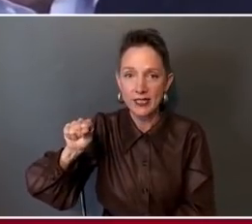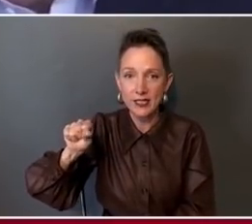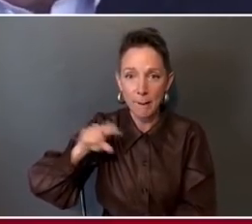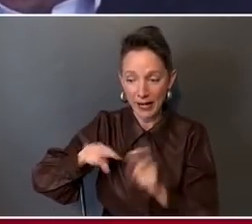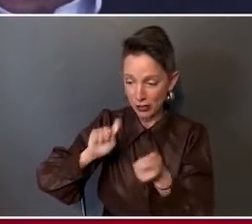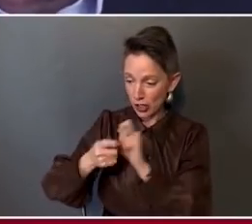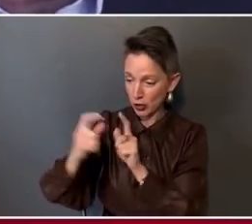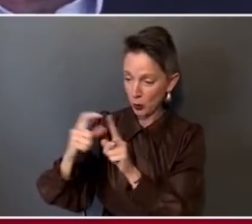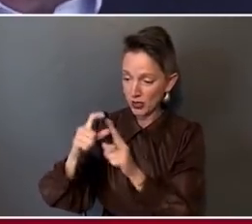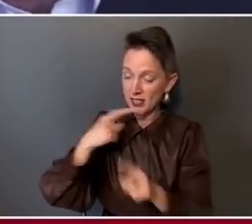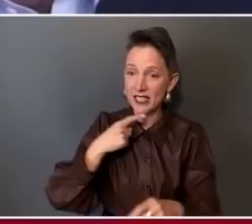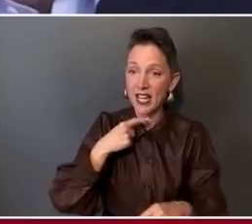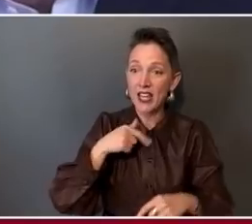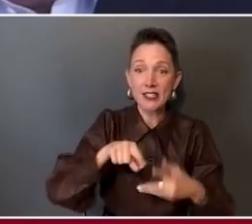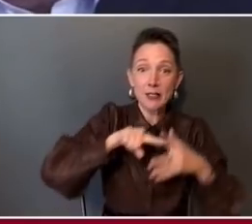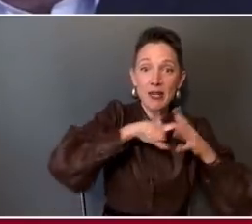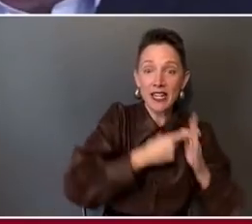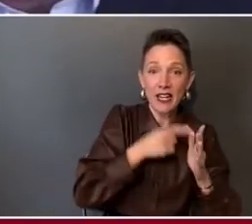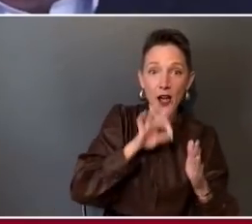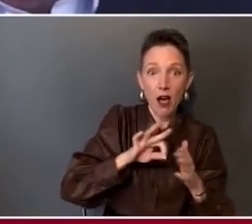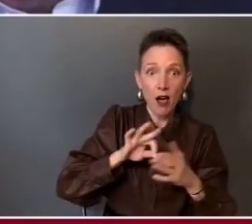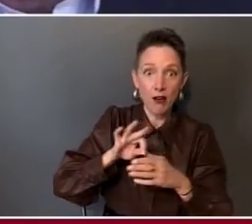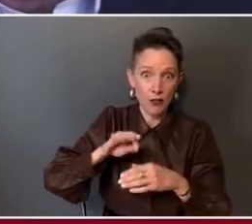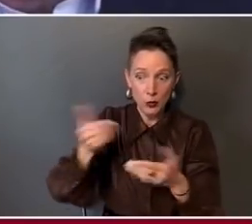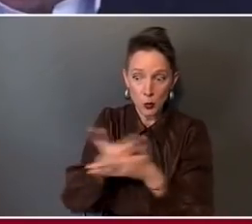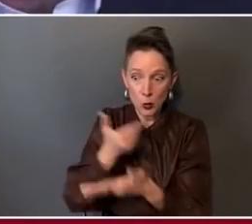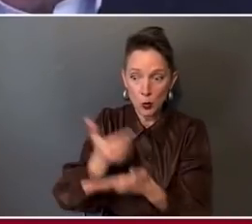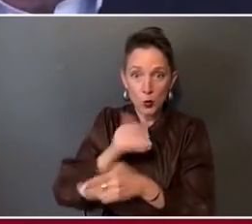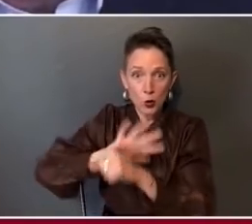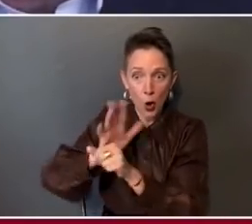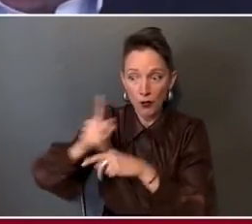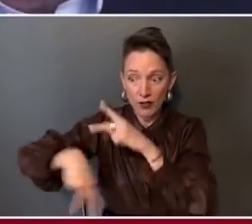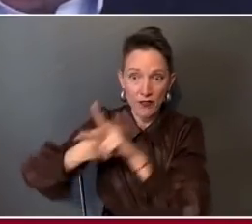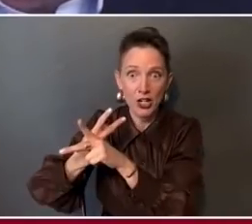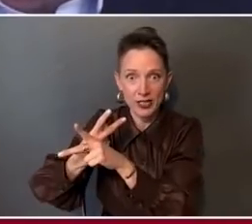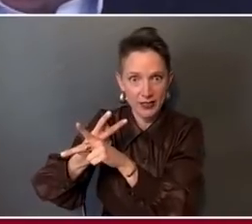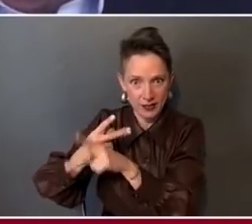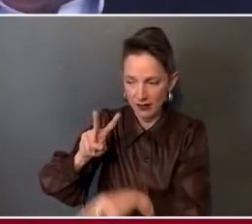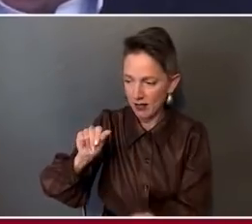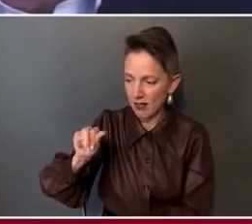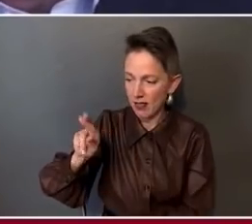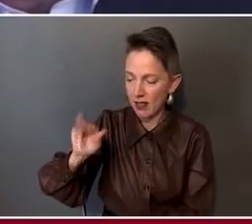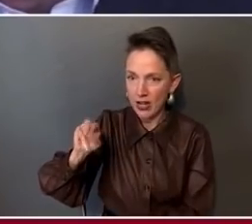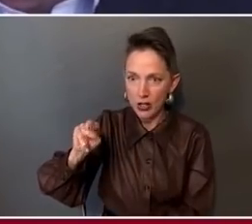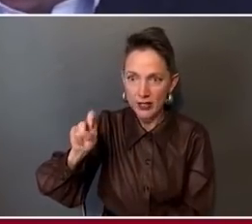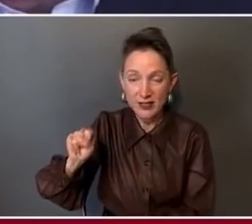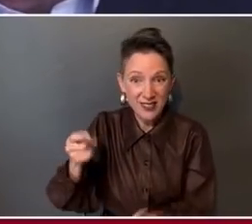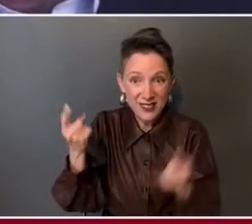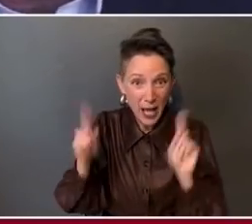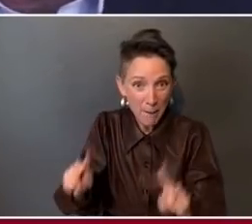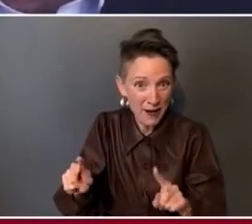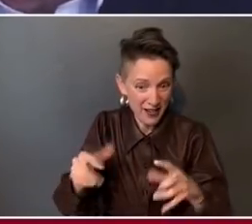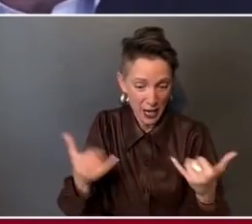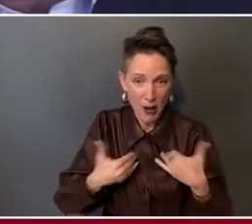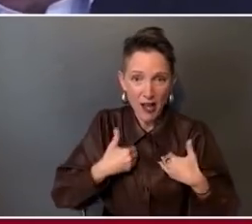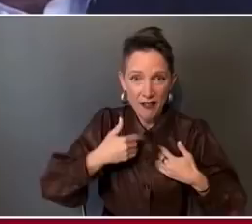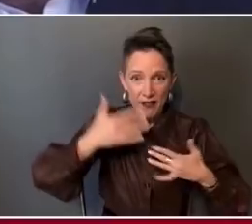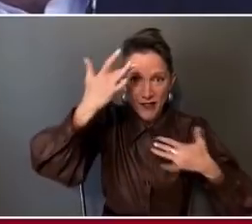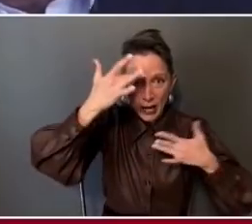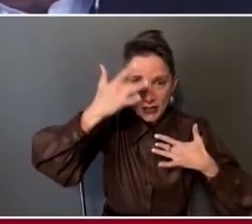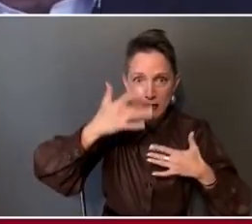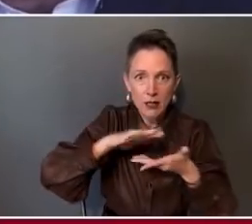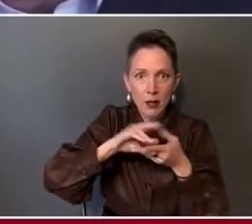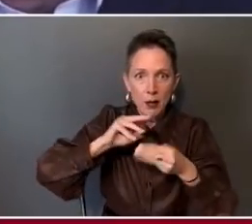were fundamental game changers. And what happened to this pandemic, the fact that these mutated viruses, it could be much more infectious,